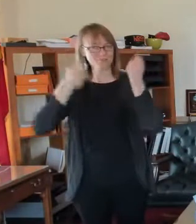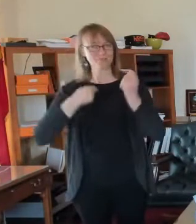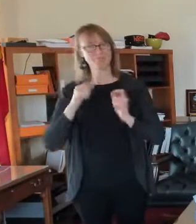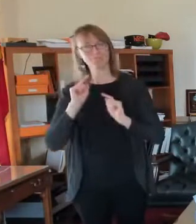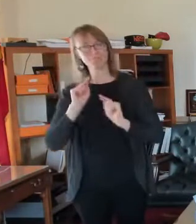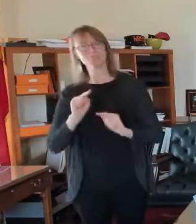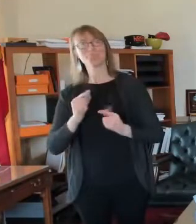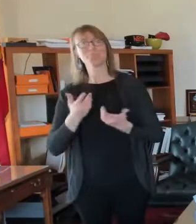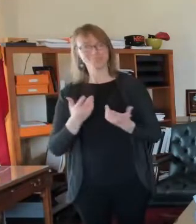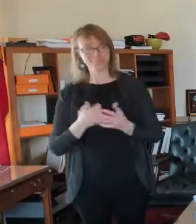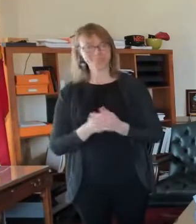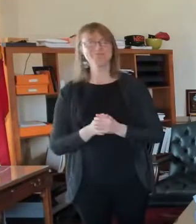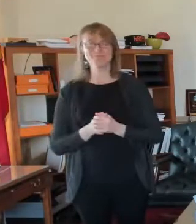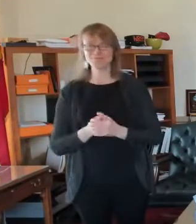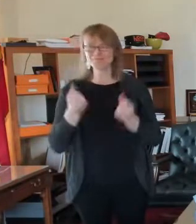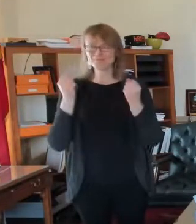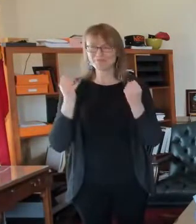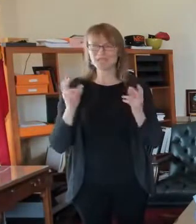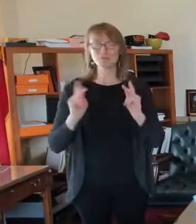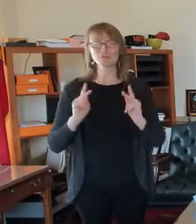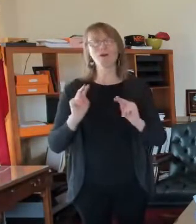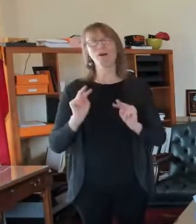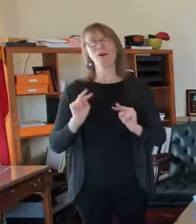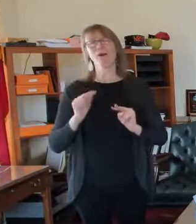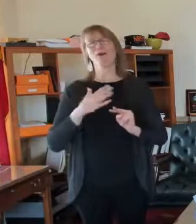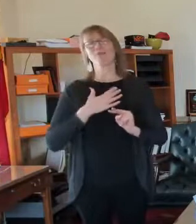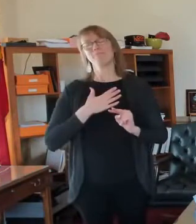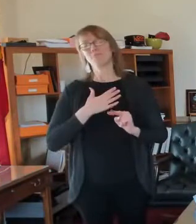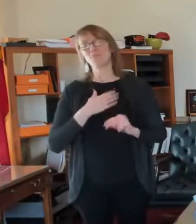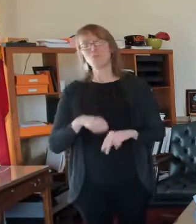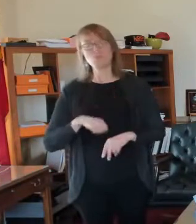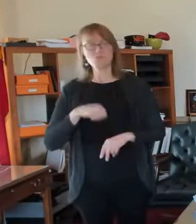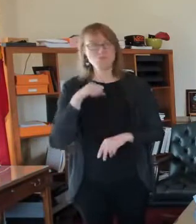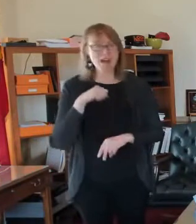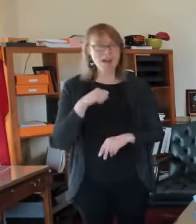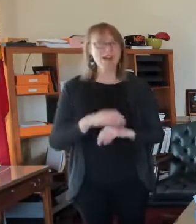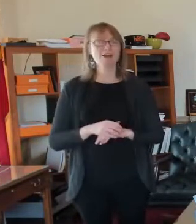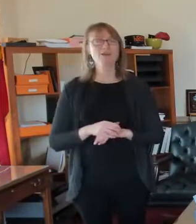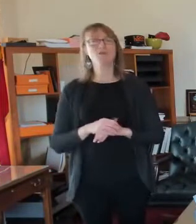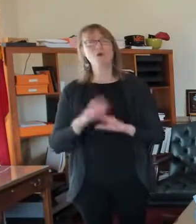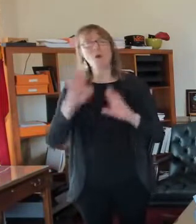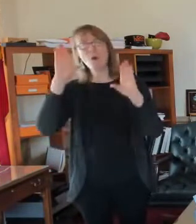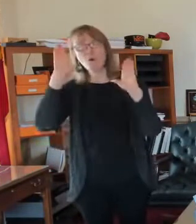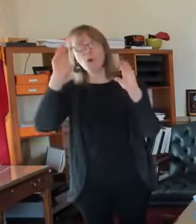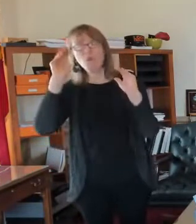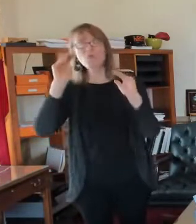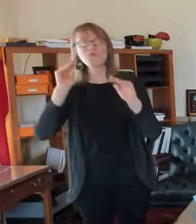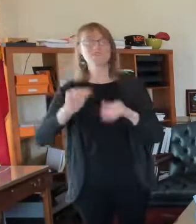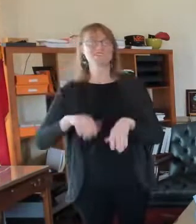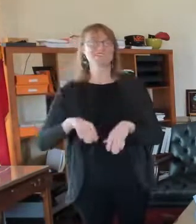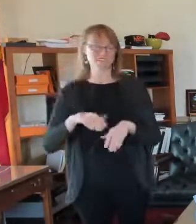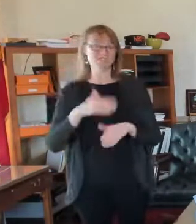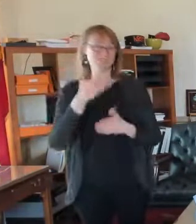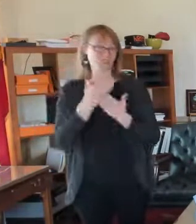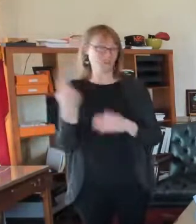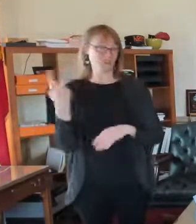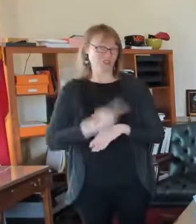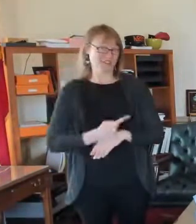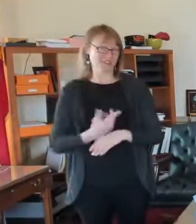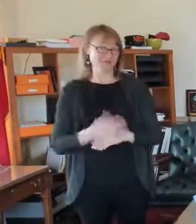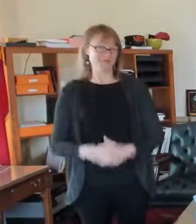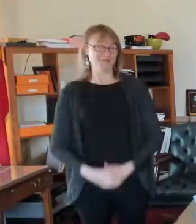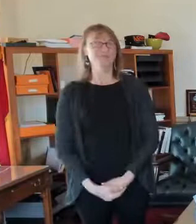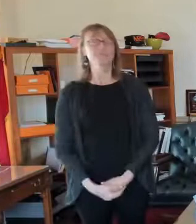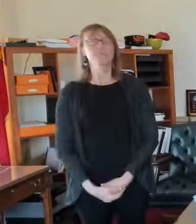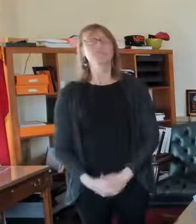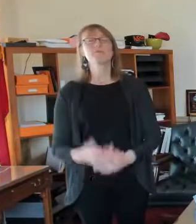you know, parents and grandparents are proud and, uh, you know, it's, it's a really, it's a great day. So, uh, back